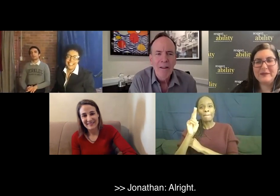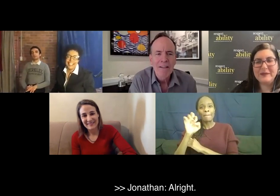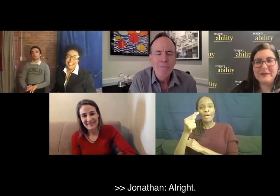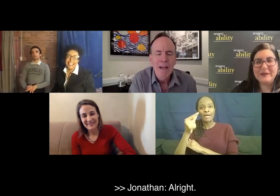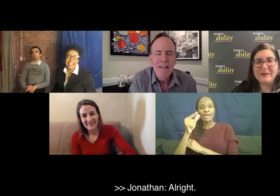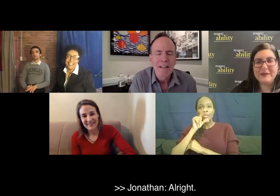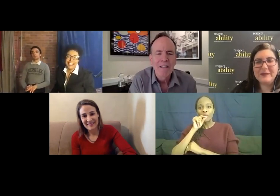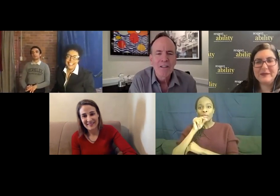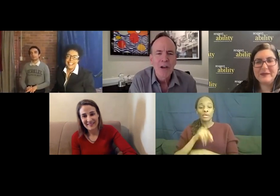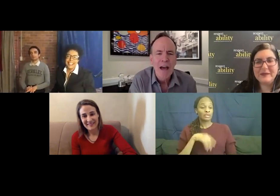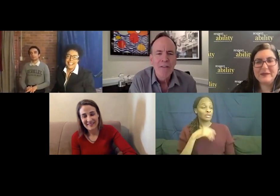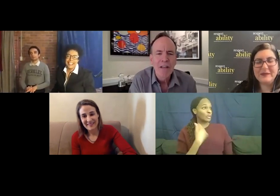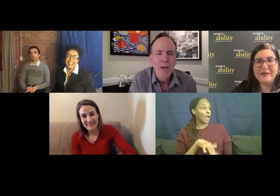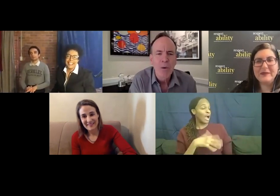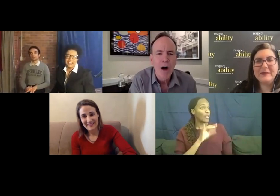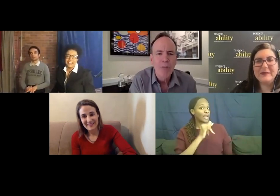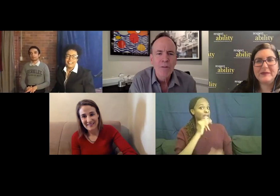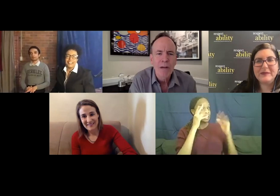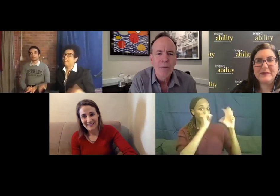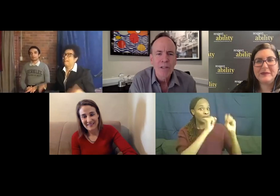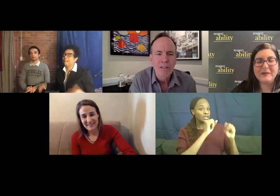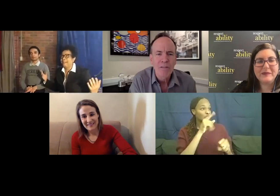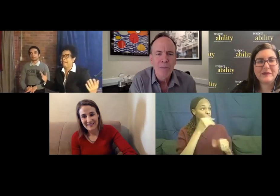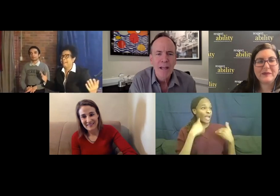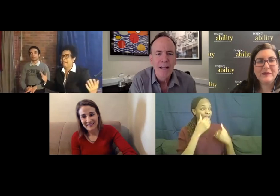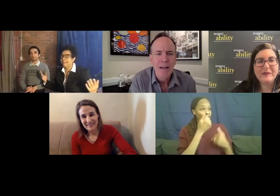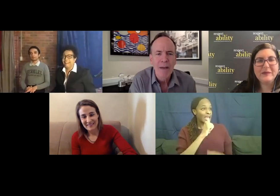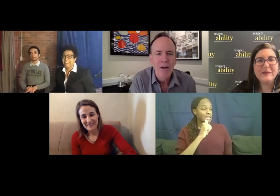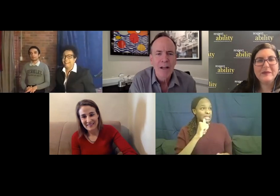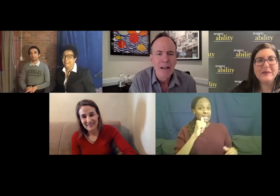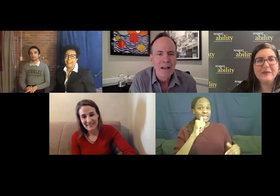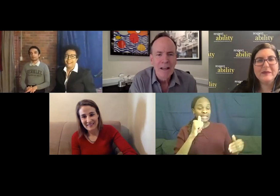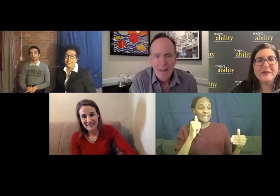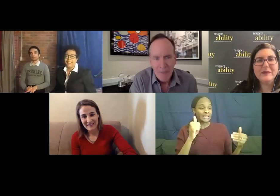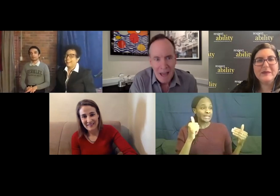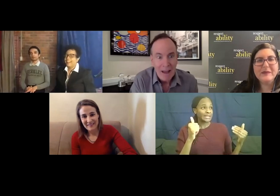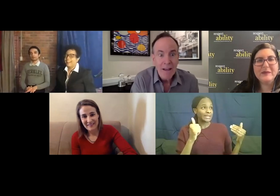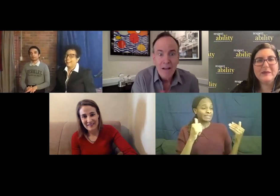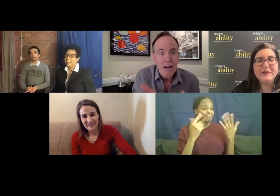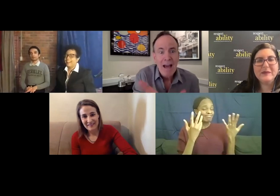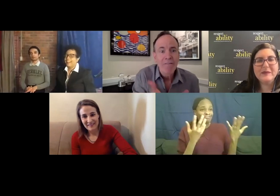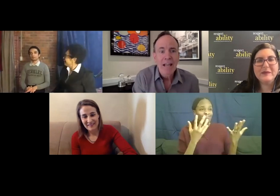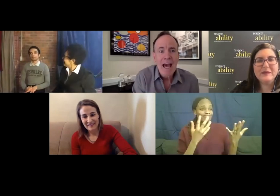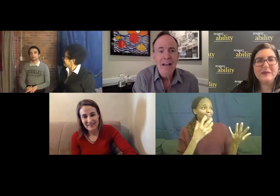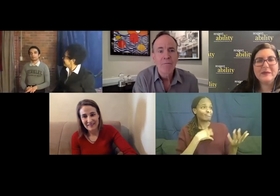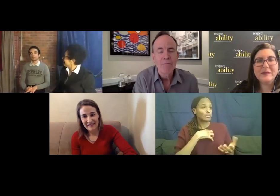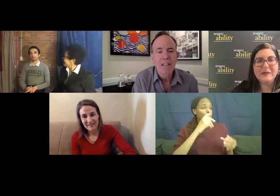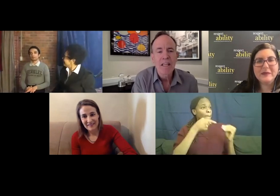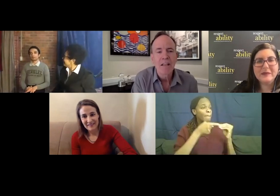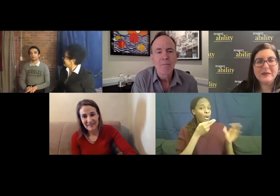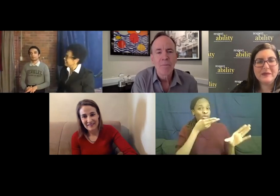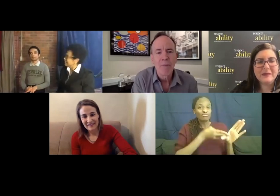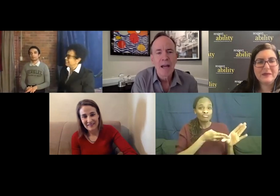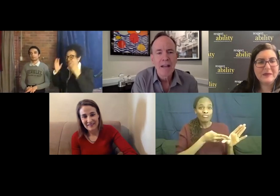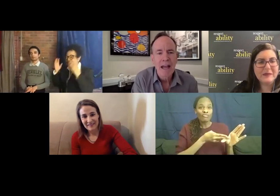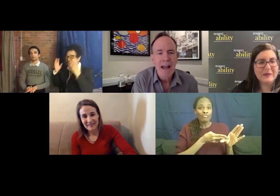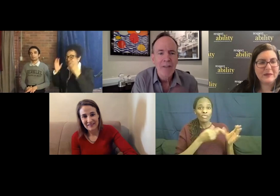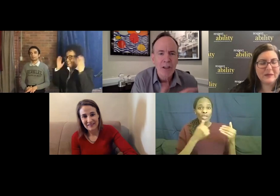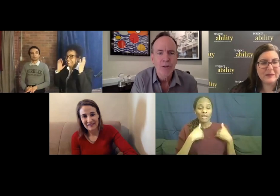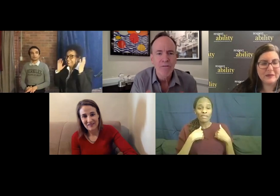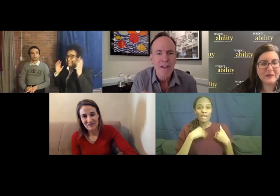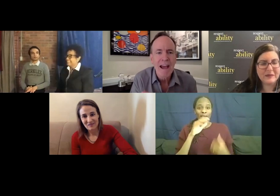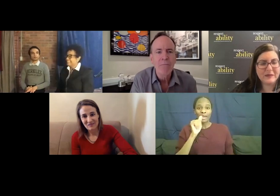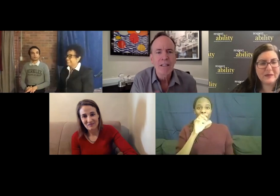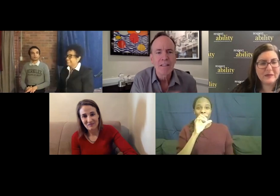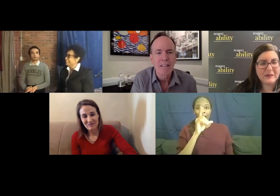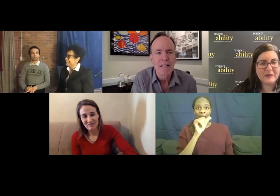Wow, that's amazing. Did you have any qualms about participating, about, you know, having Adam seen and having